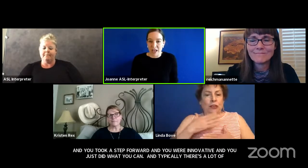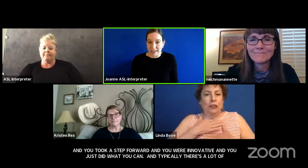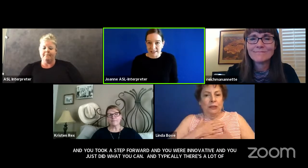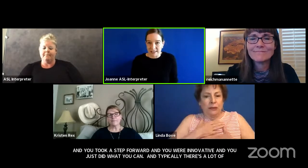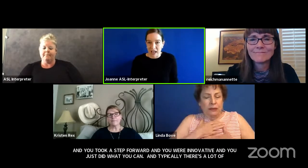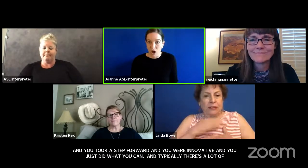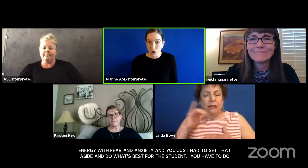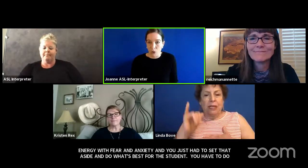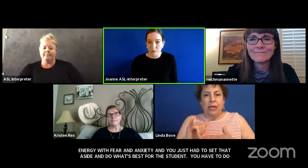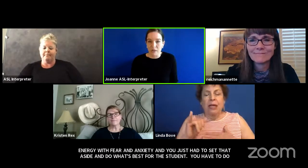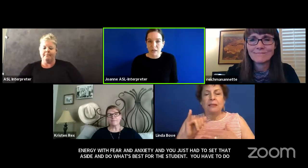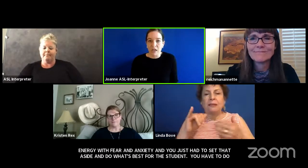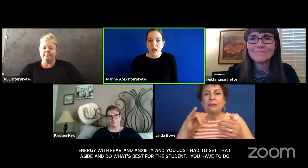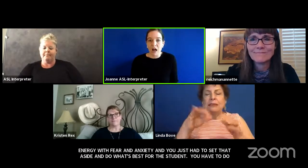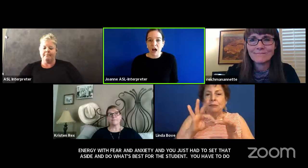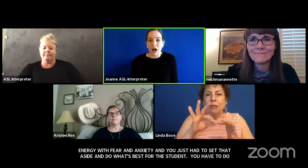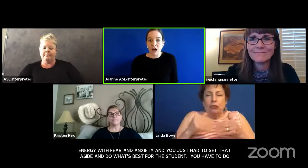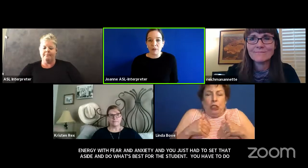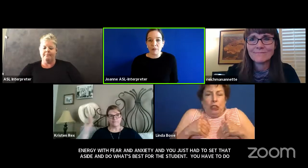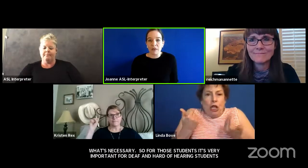communication access at home.